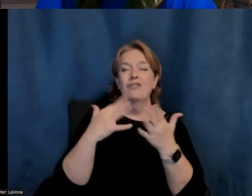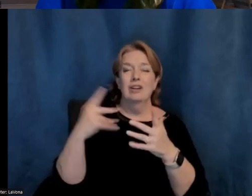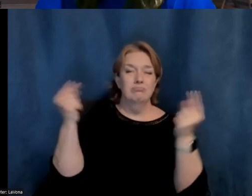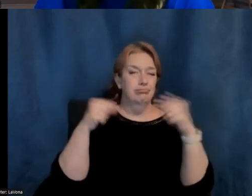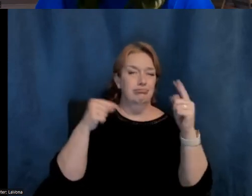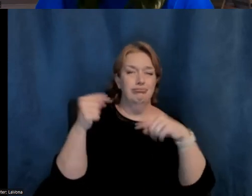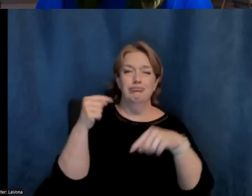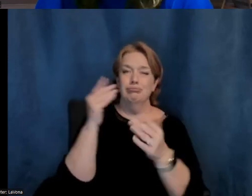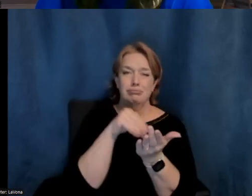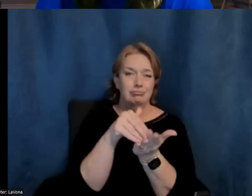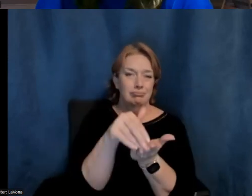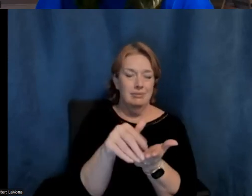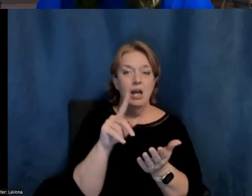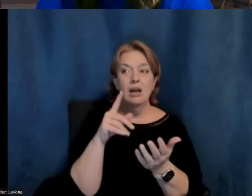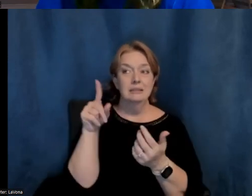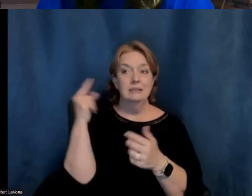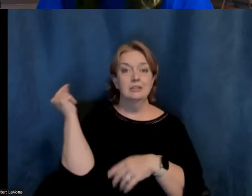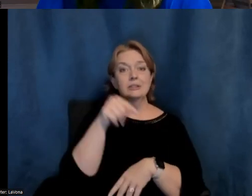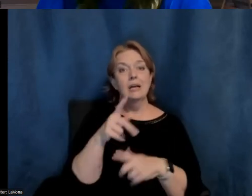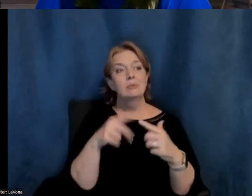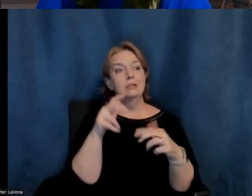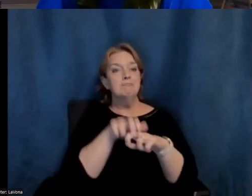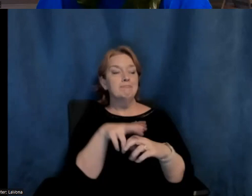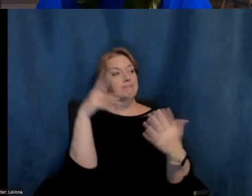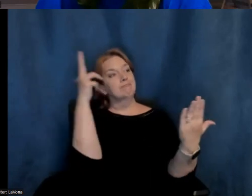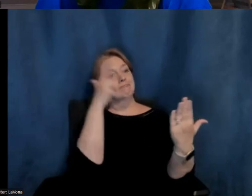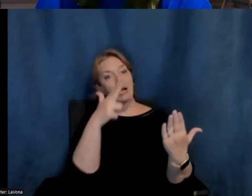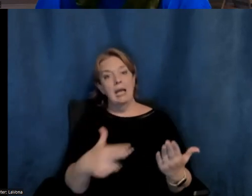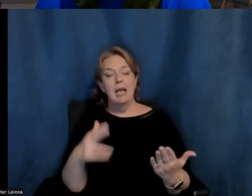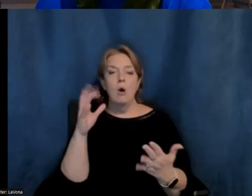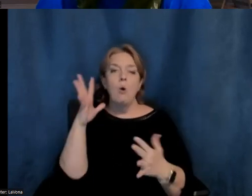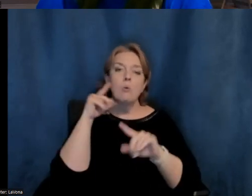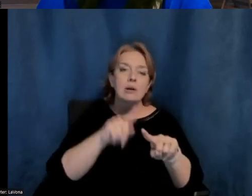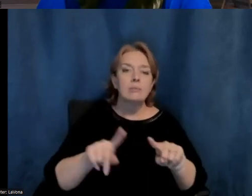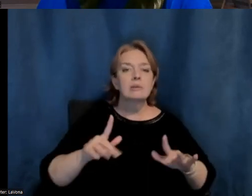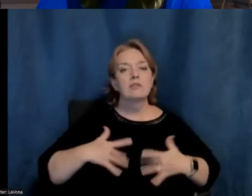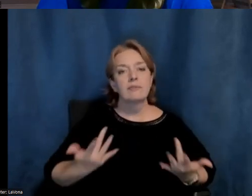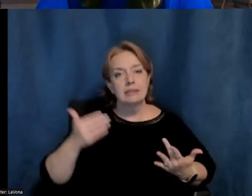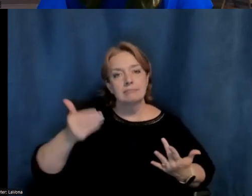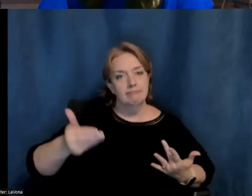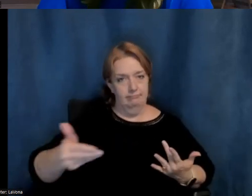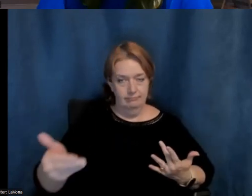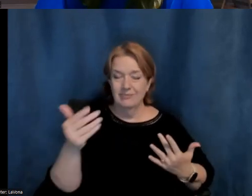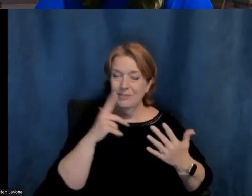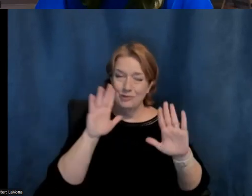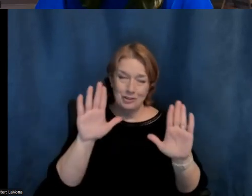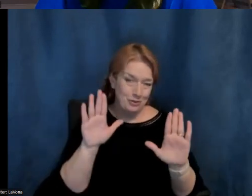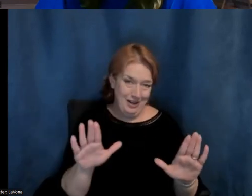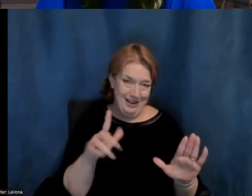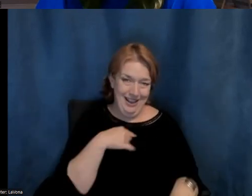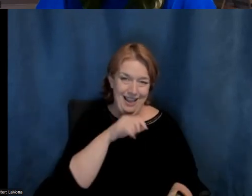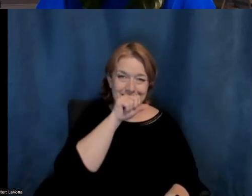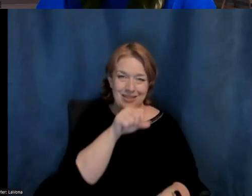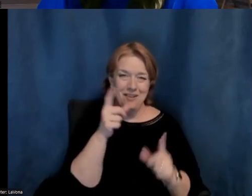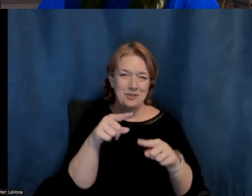just to paint on the grounds, or they'll come for our organized events. So, it's really great. I love it when the